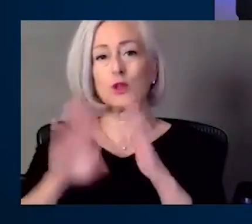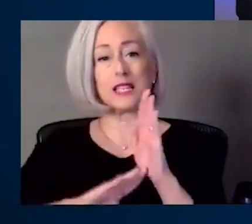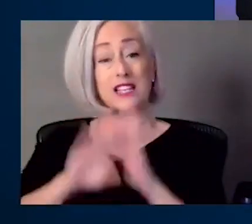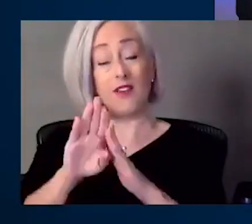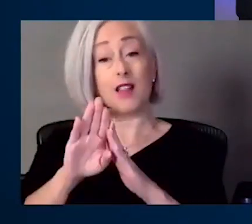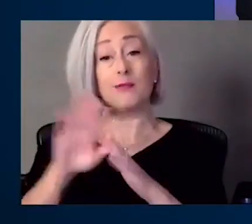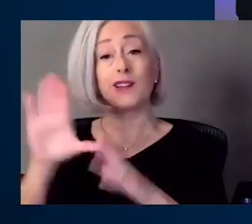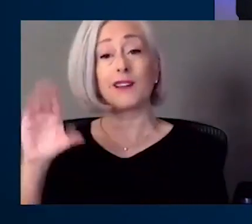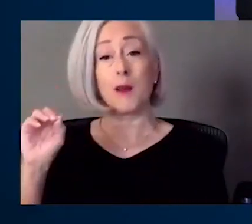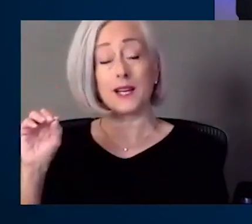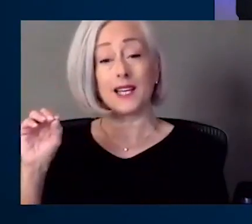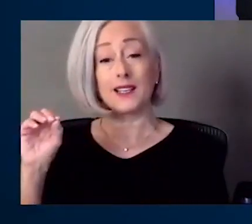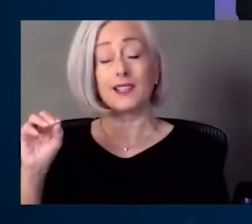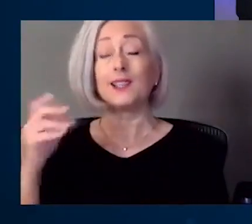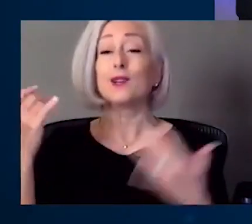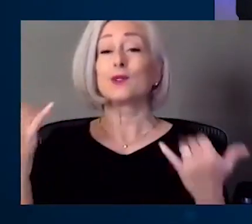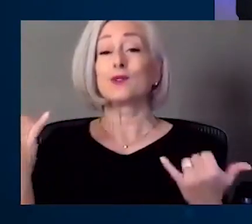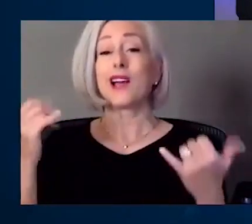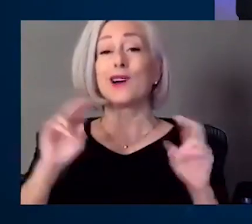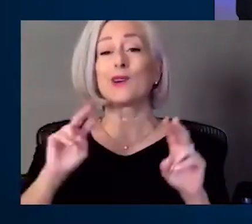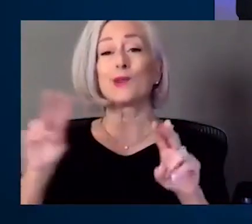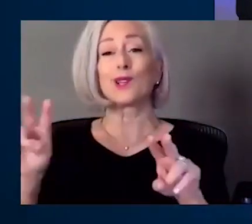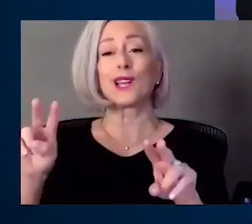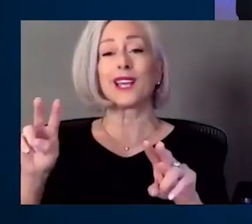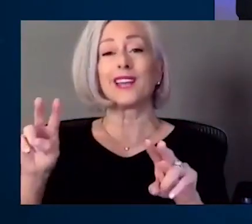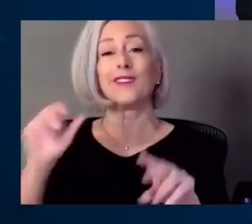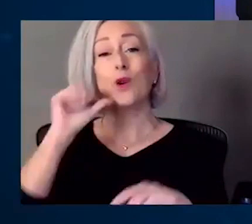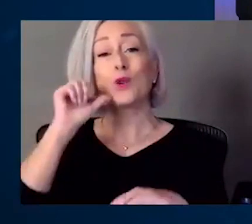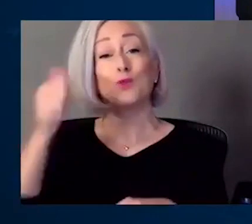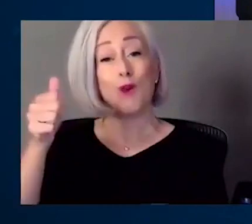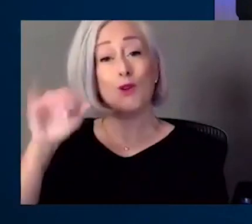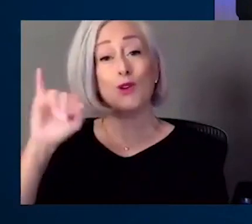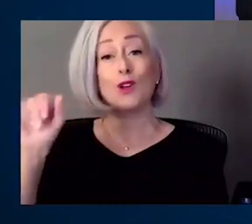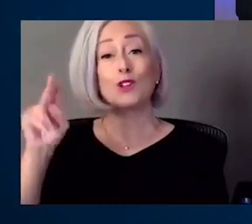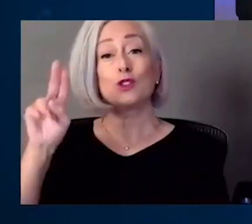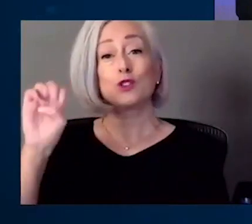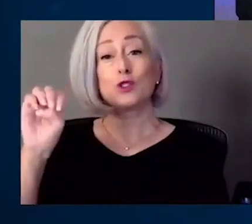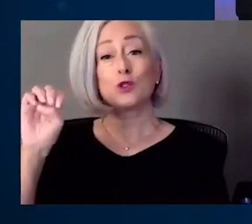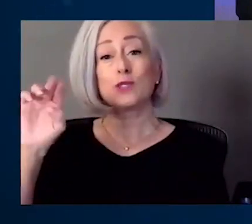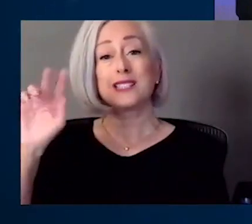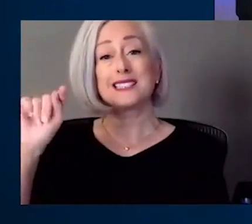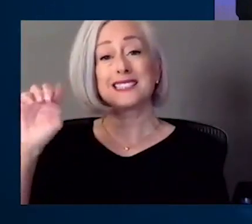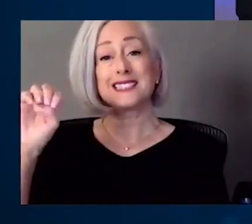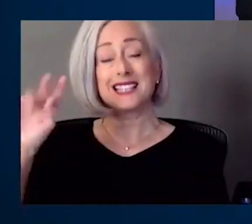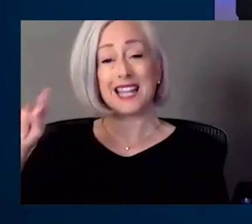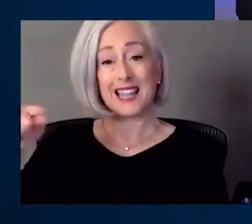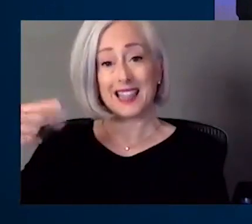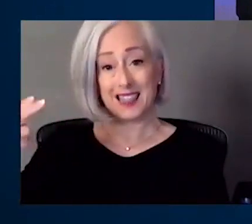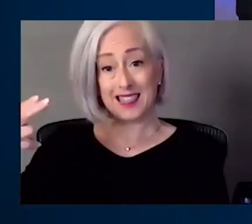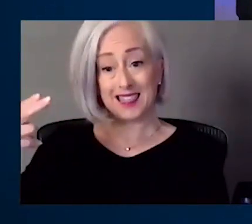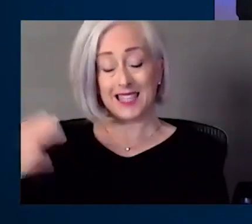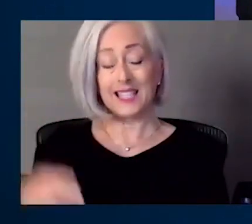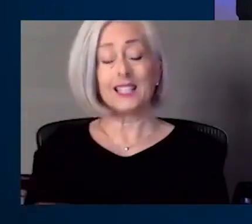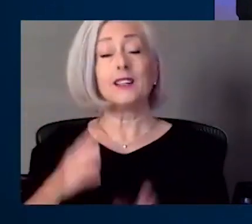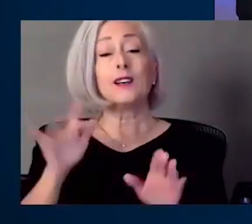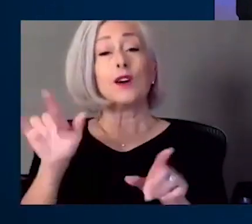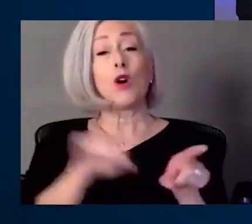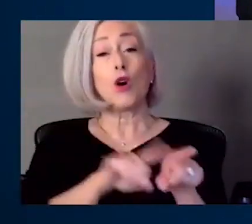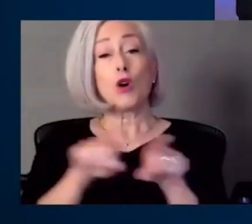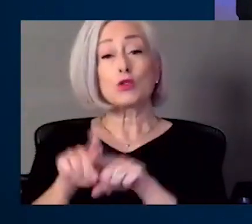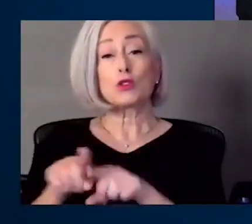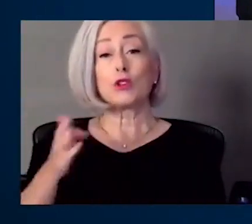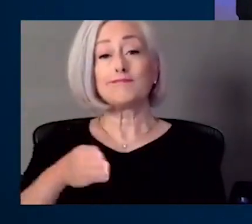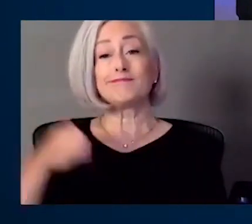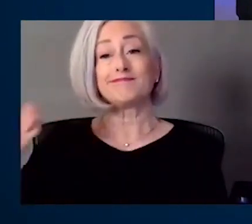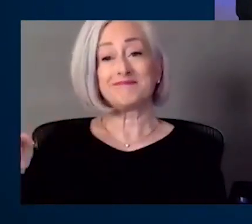ahead to Juneteenth tomorrow and we also have to my left Amanda Cackler who will help us answer some of your COVID questions. I